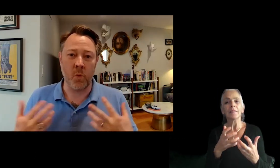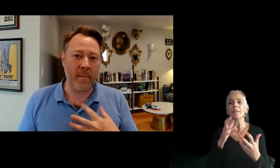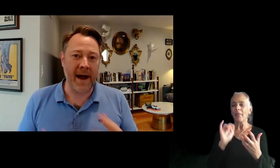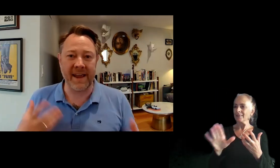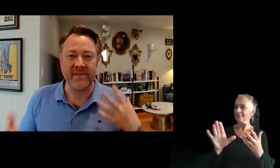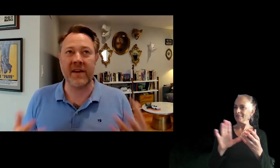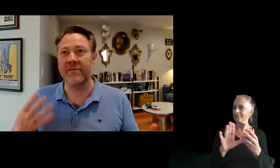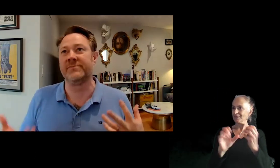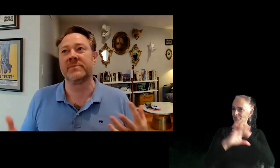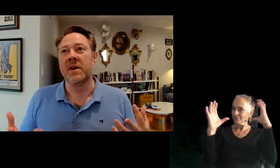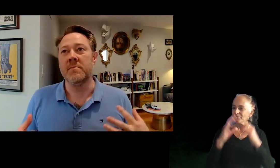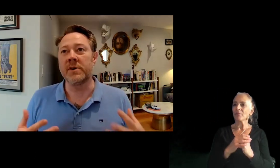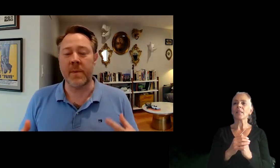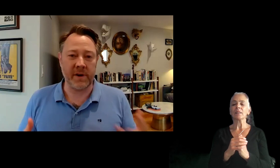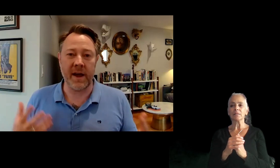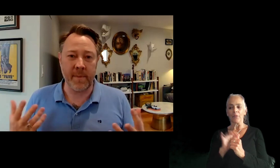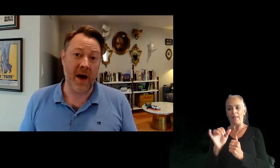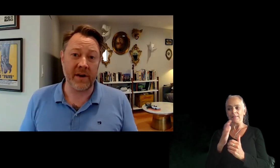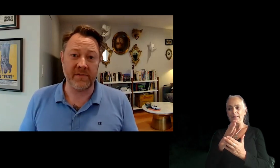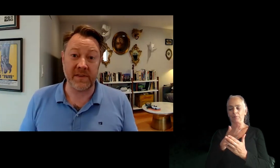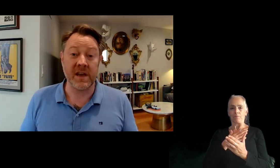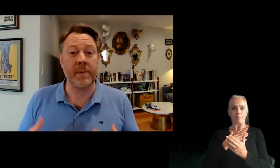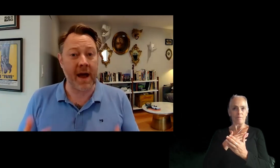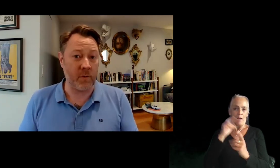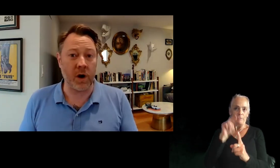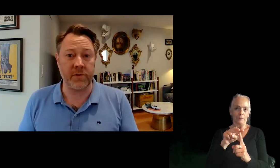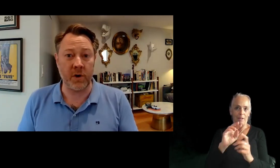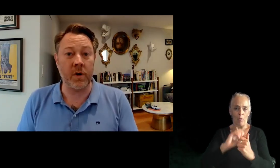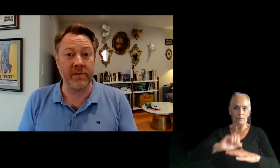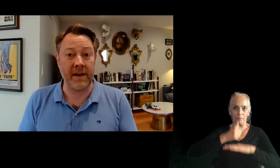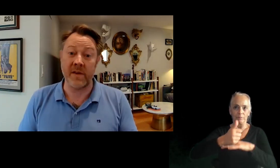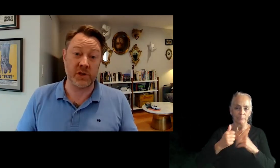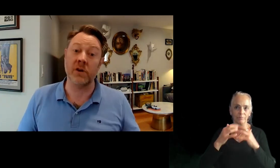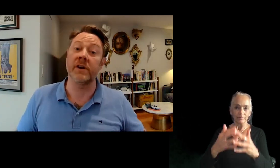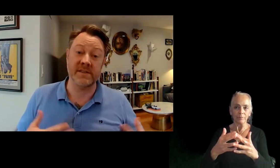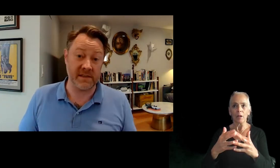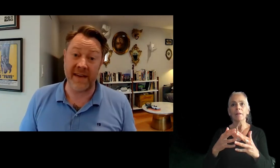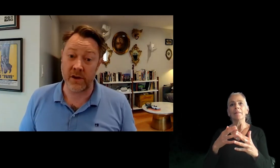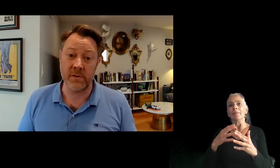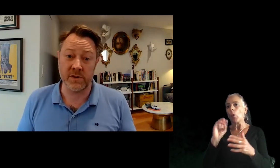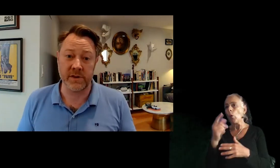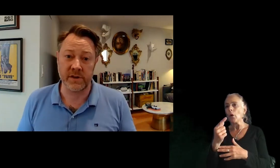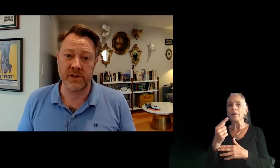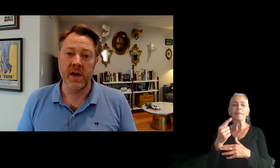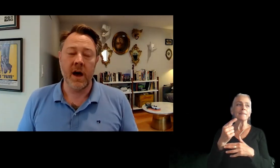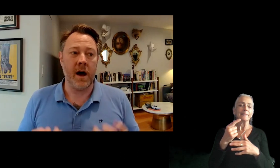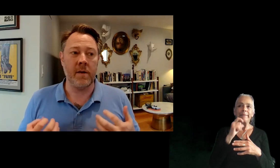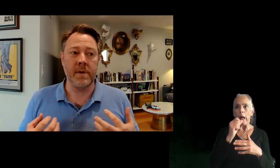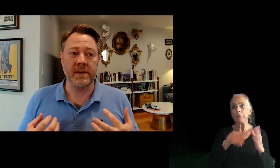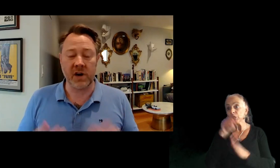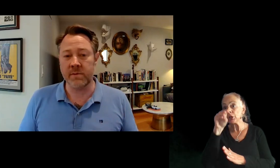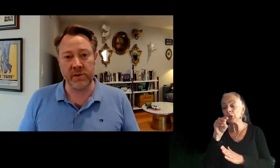like what my kind of modus operandi about how I set these up and how I work within an org that is immature and doesn't see the value in user research,